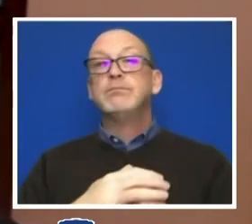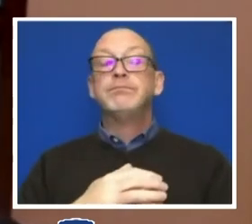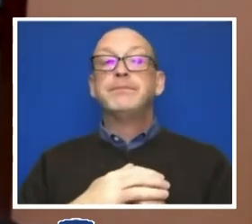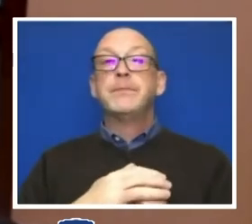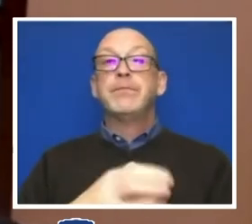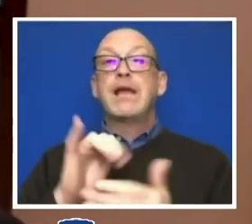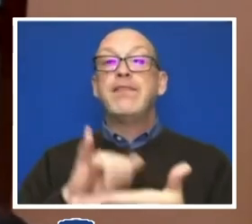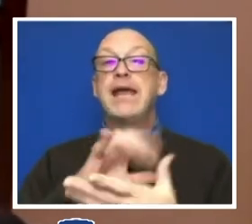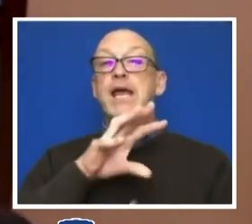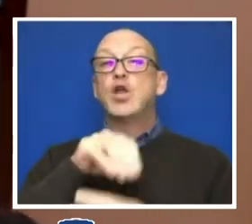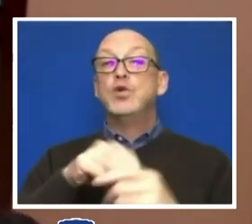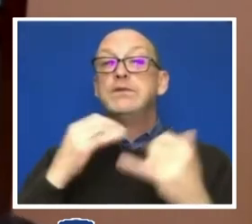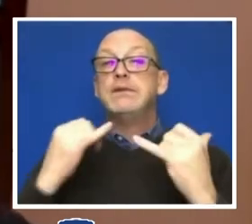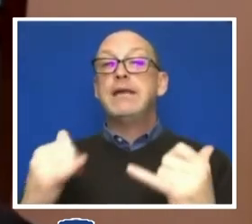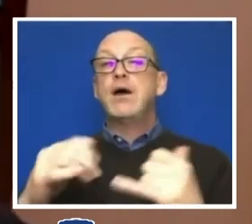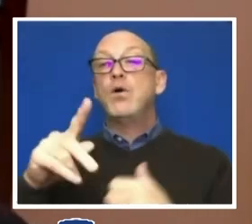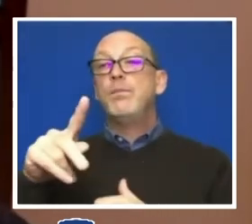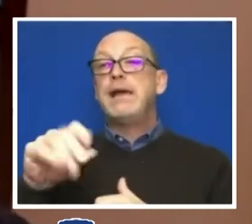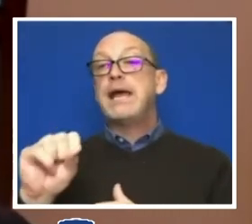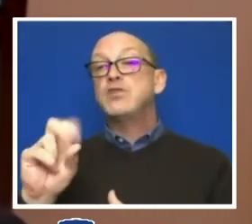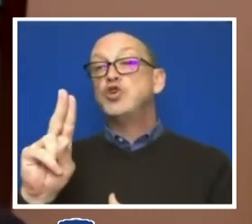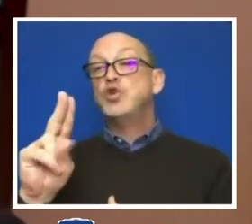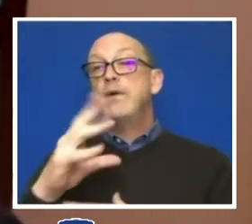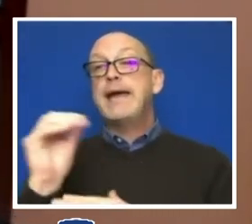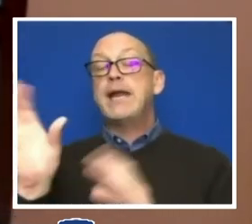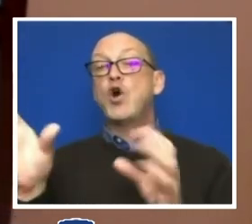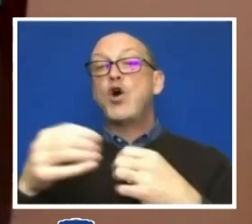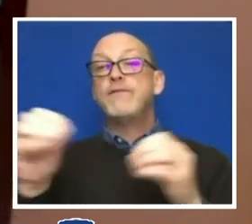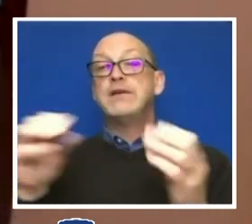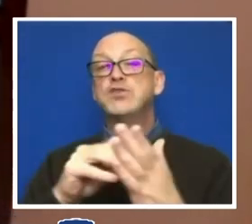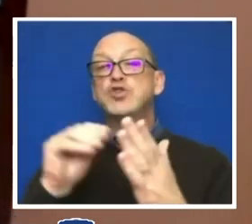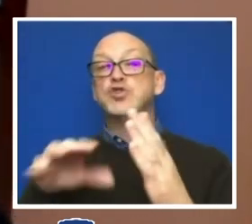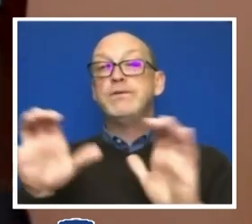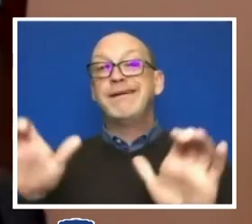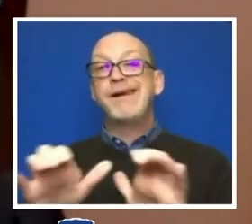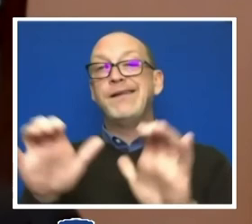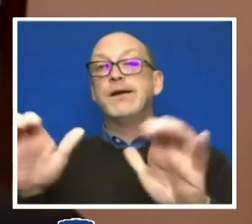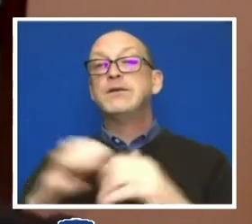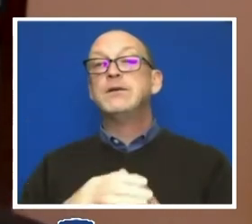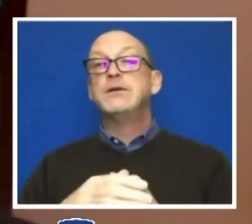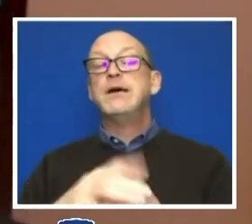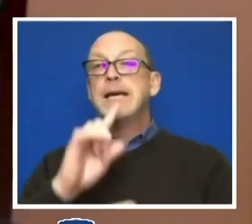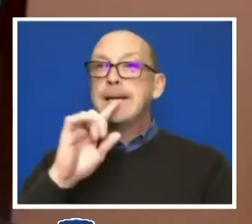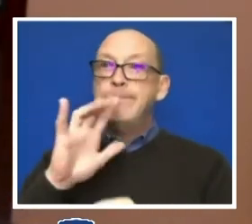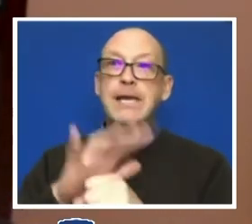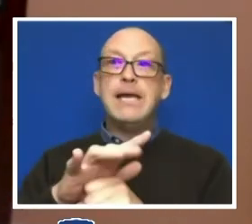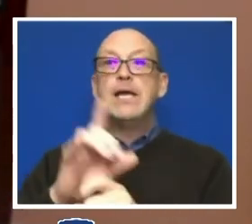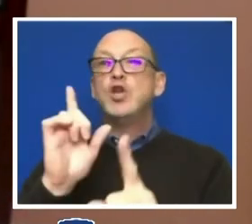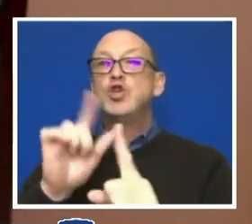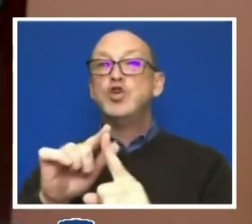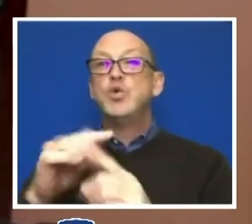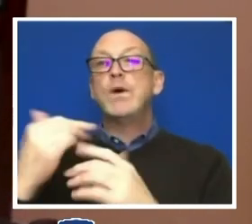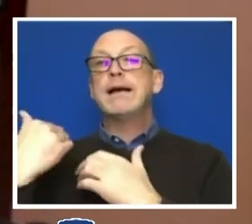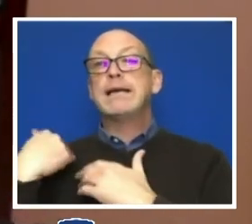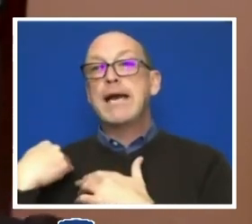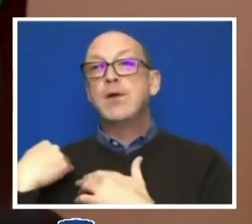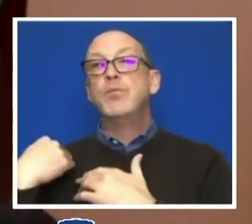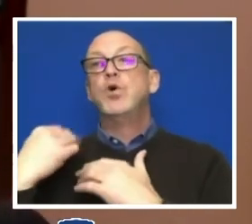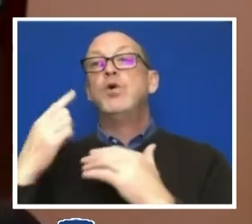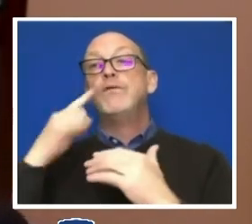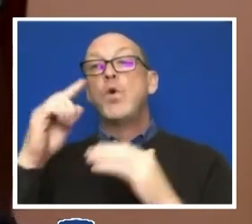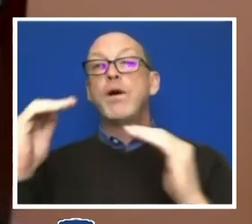includes now that Penn State and the Office of Student Conduct are committed to and accountable for advancing